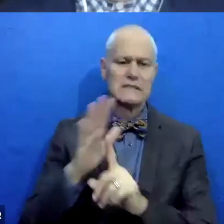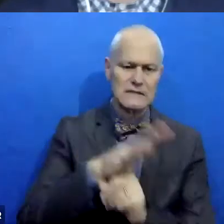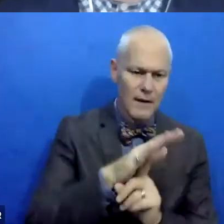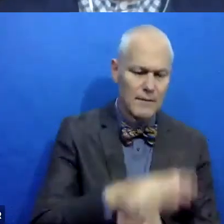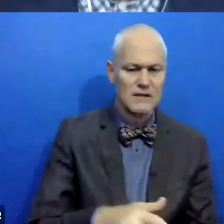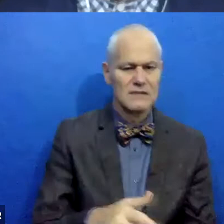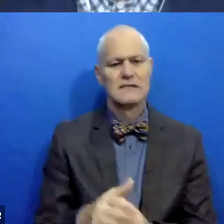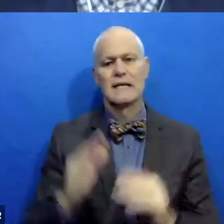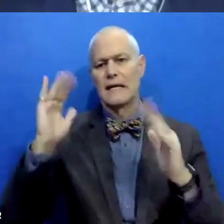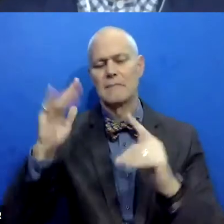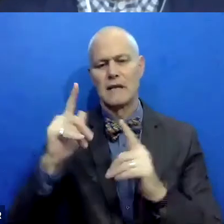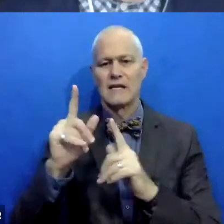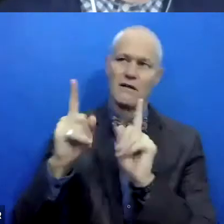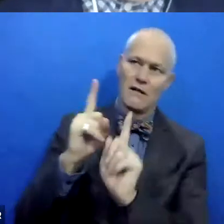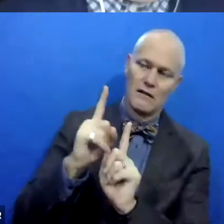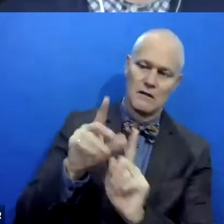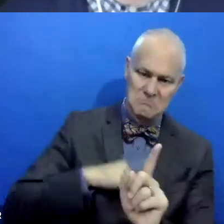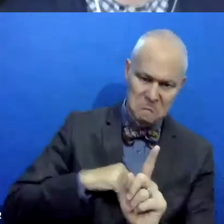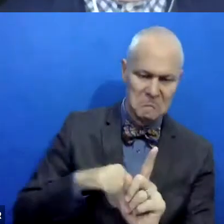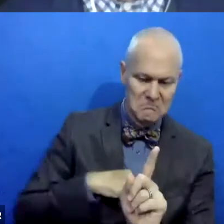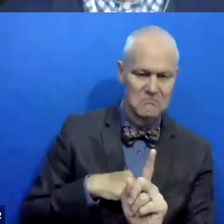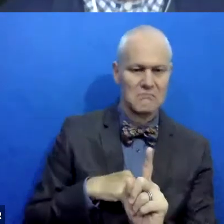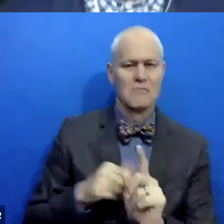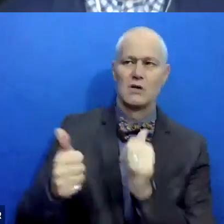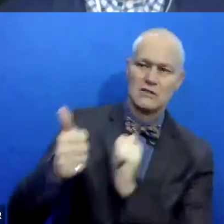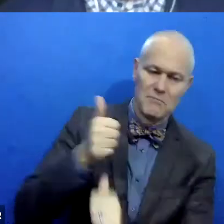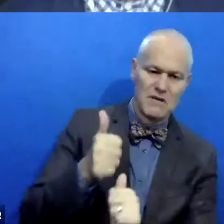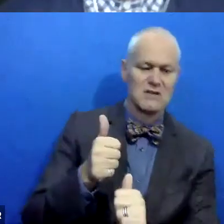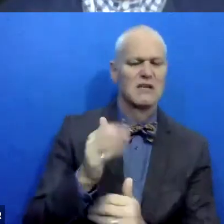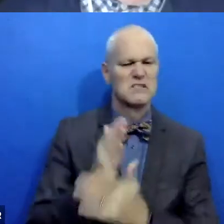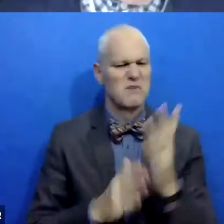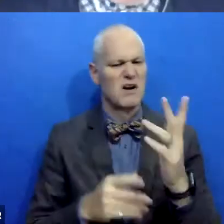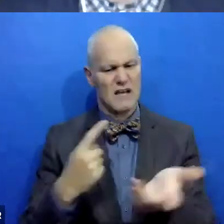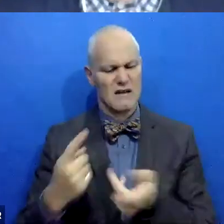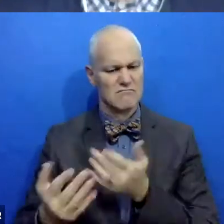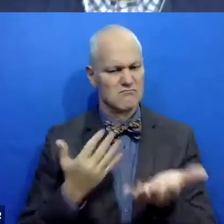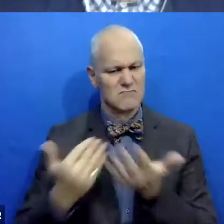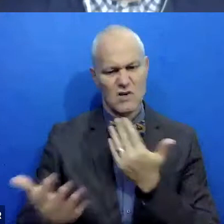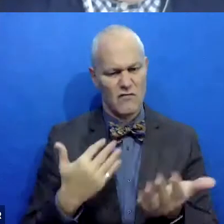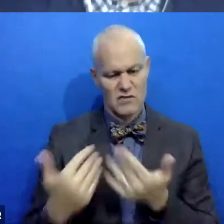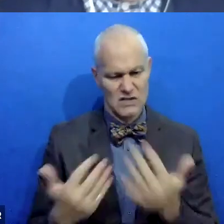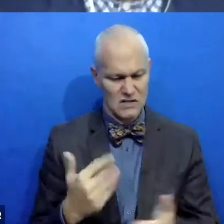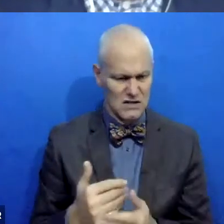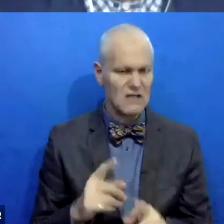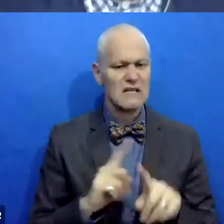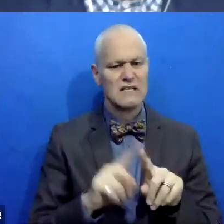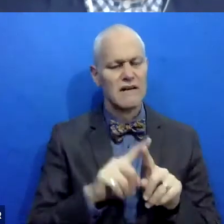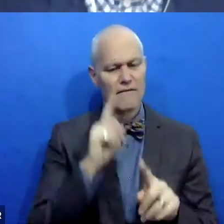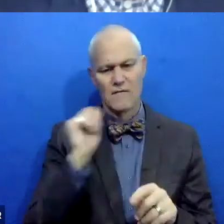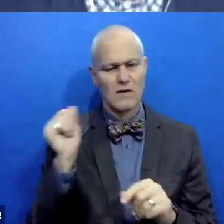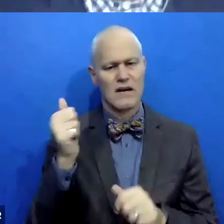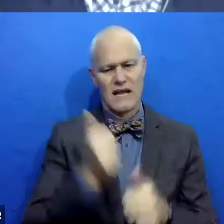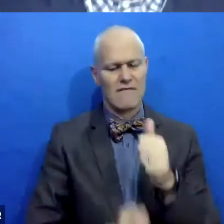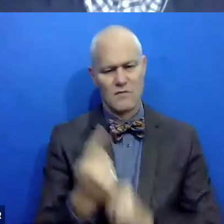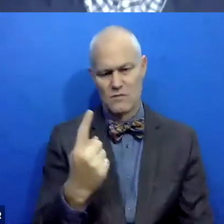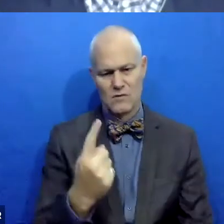of compliance and submission, um, that's all part of the conversation. And it's, as you might imagine, it's different for every, every participant